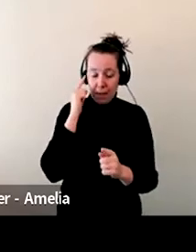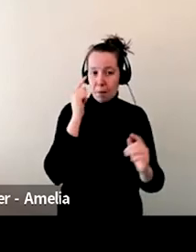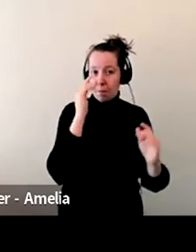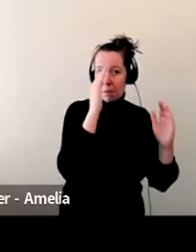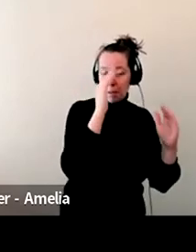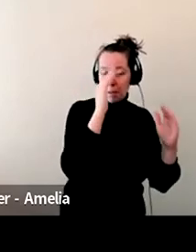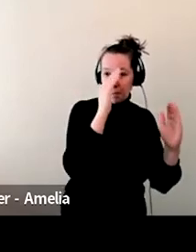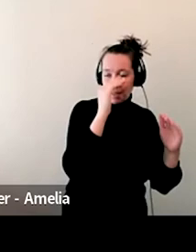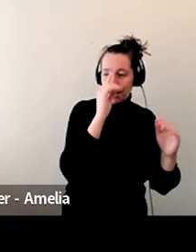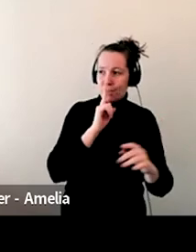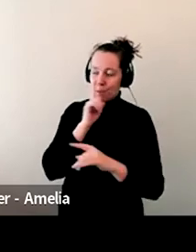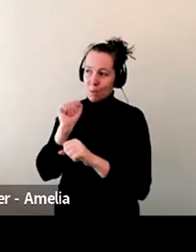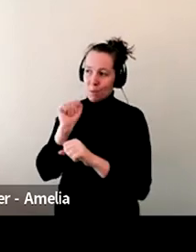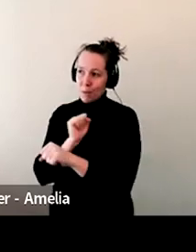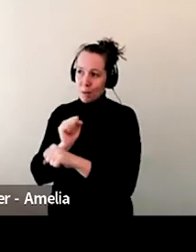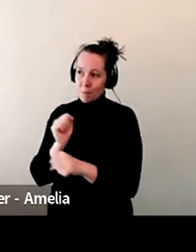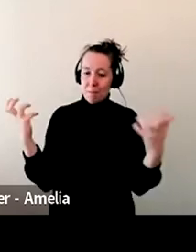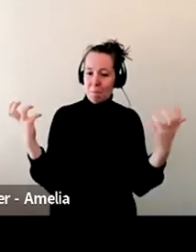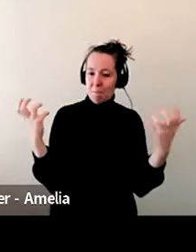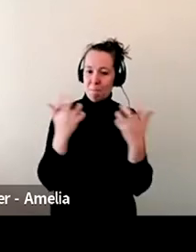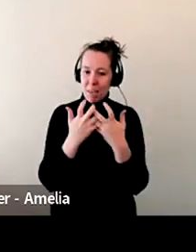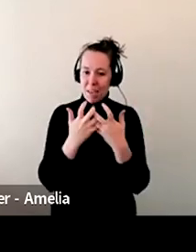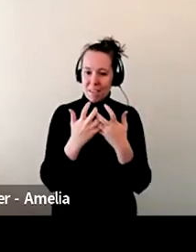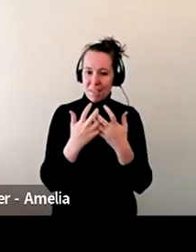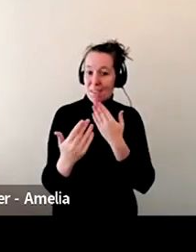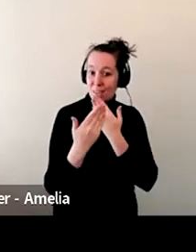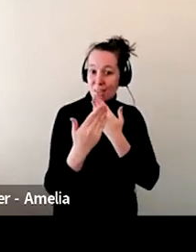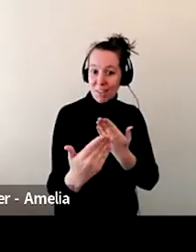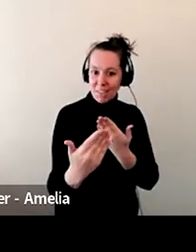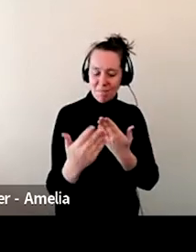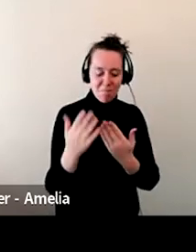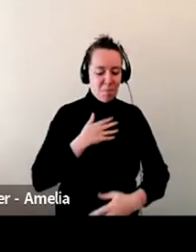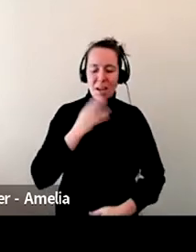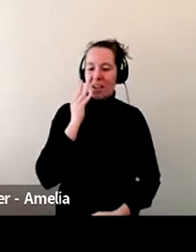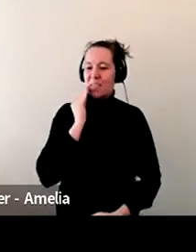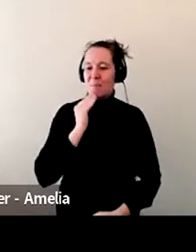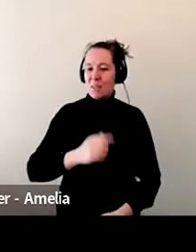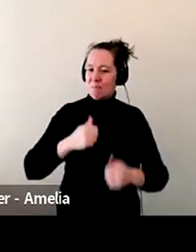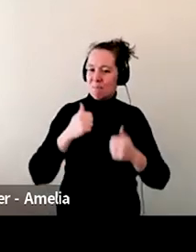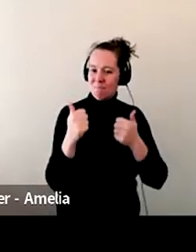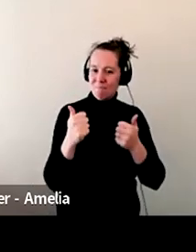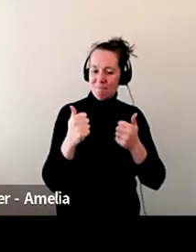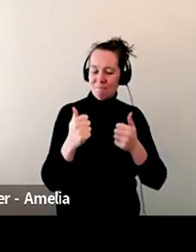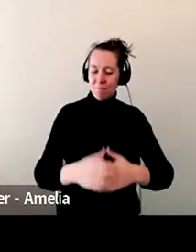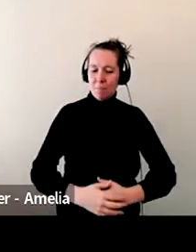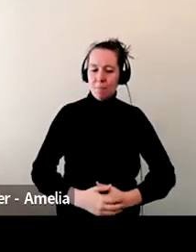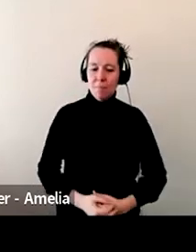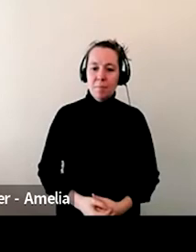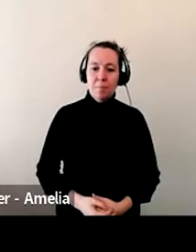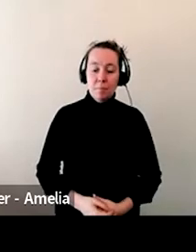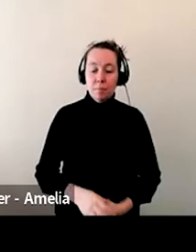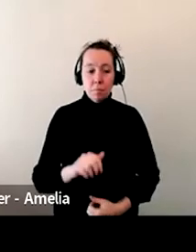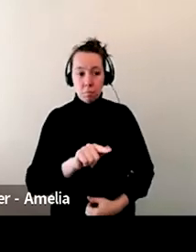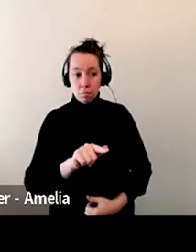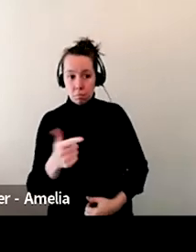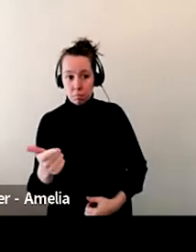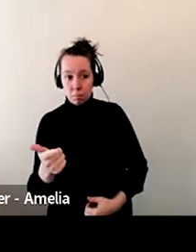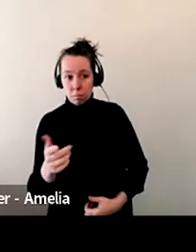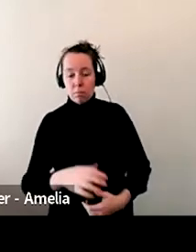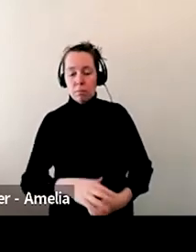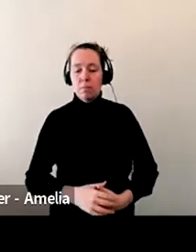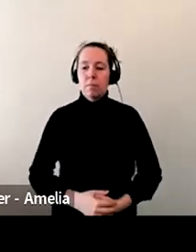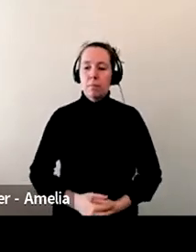Yeah. So it's good. It's a good news story. Yeah. Anybody else want to jump on that one? I don't,